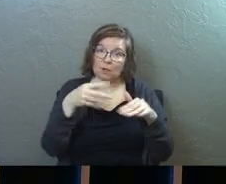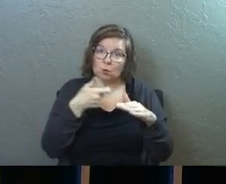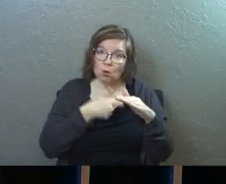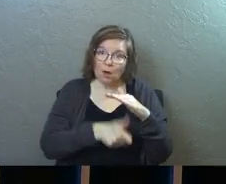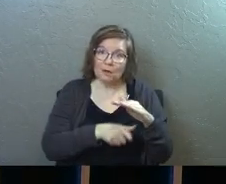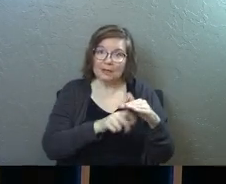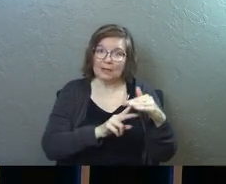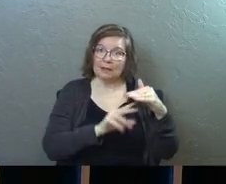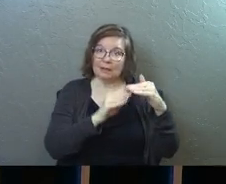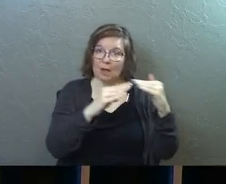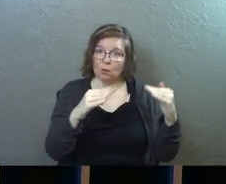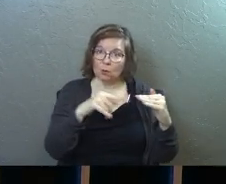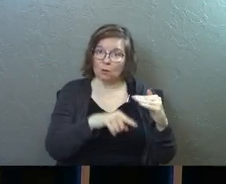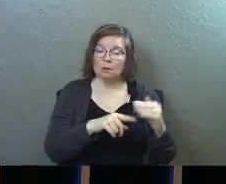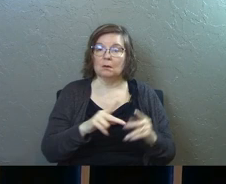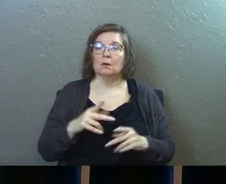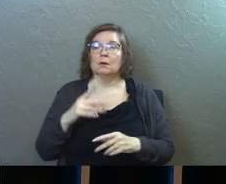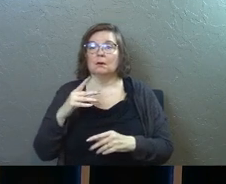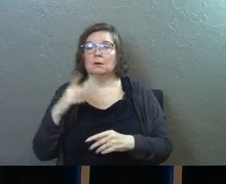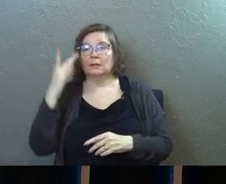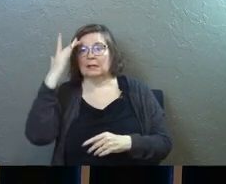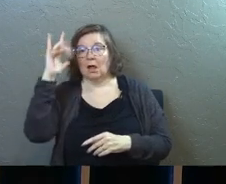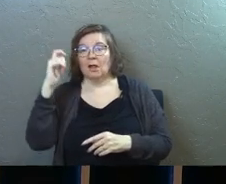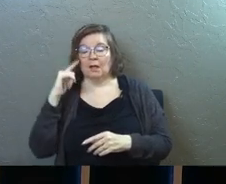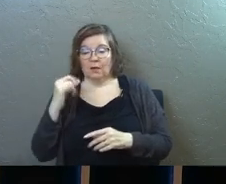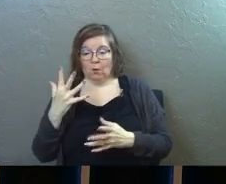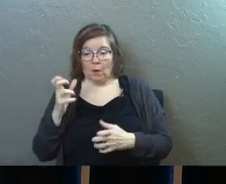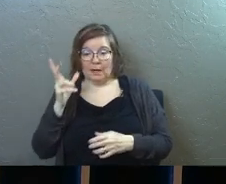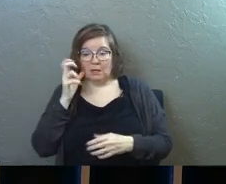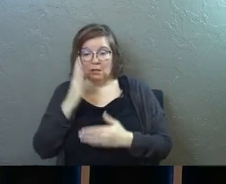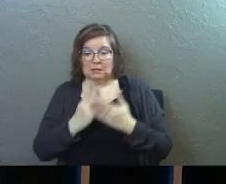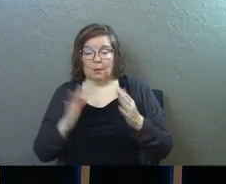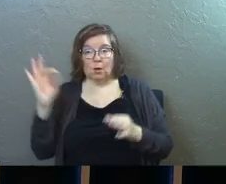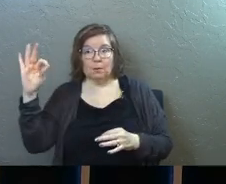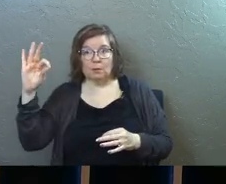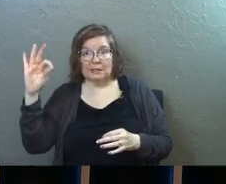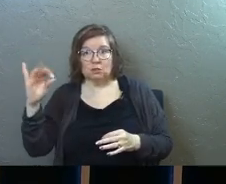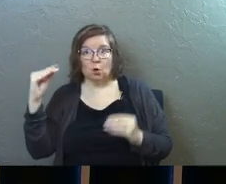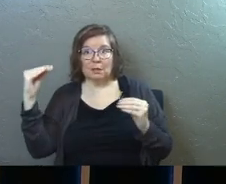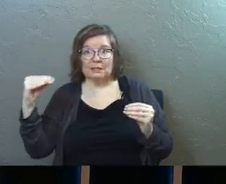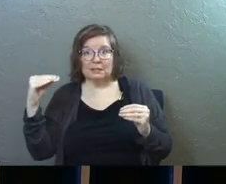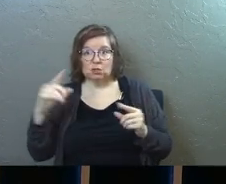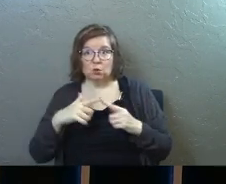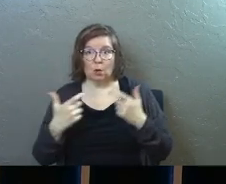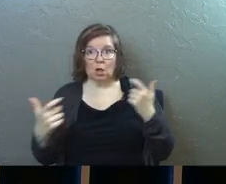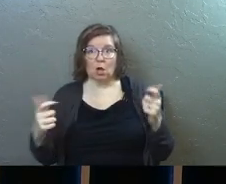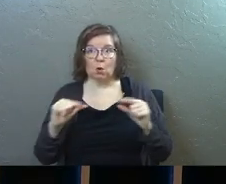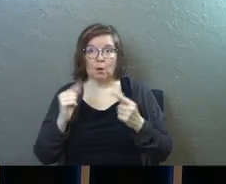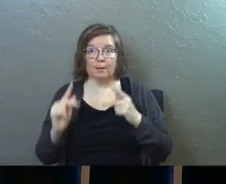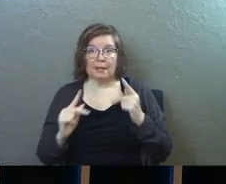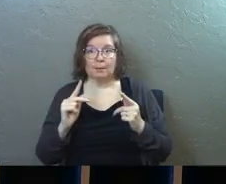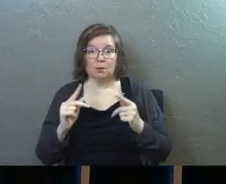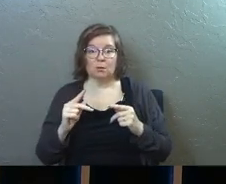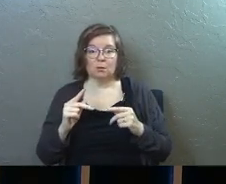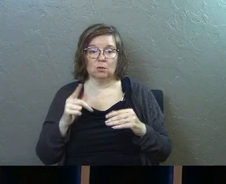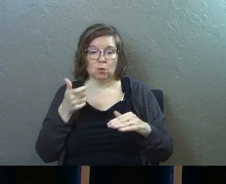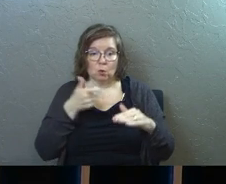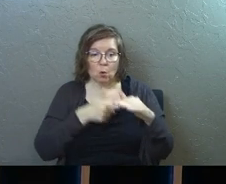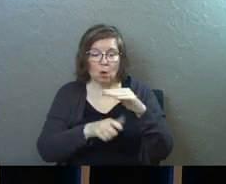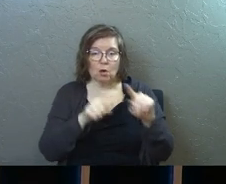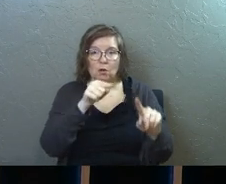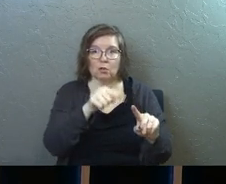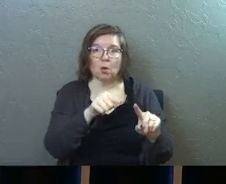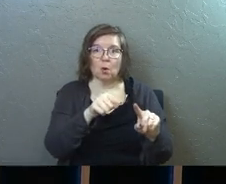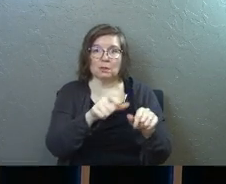you could go underneath there. Scholars also think that if you wanted to hear someone preaching or teaching to a large group of people, you would go